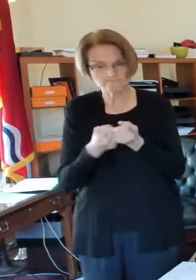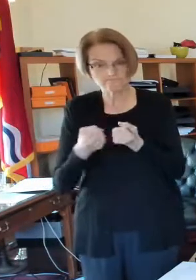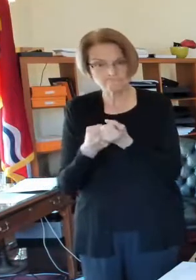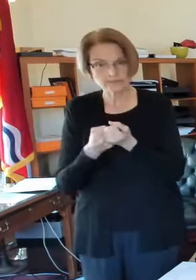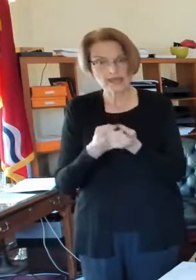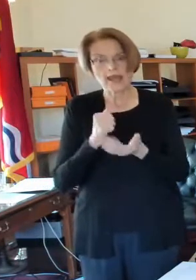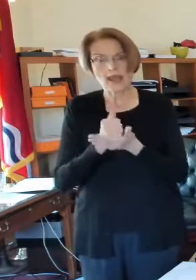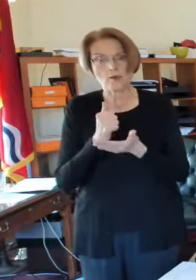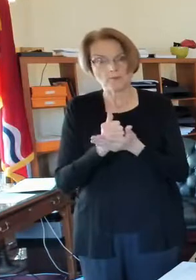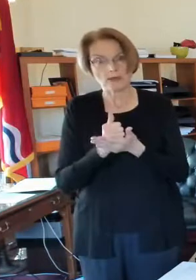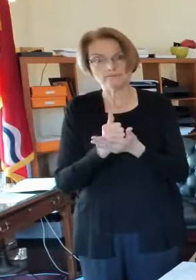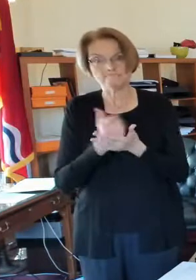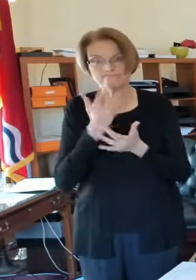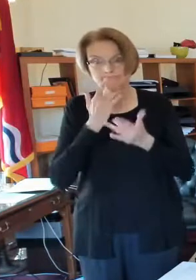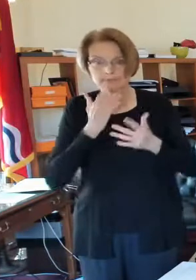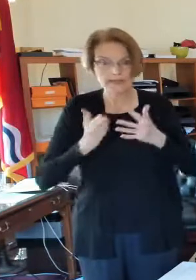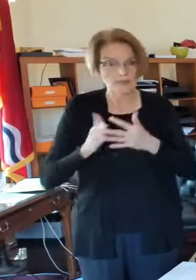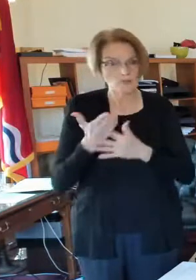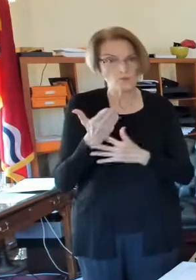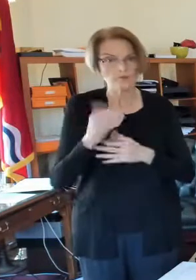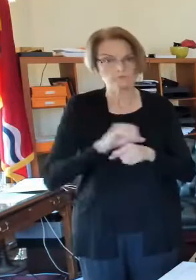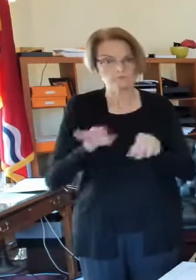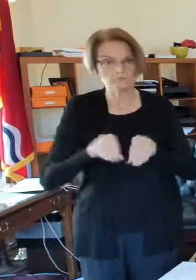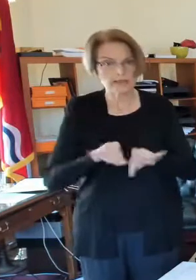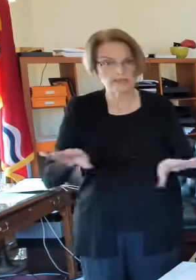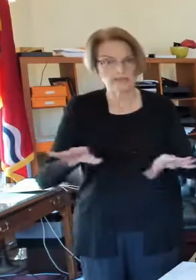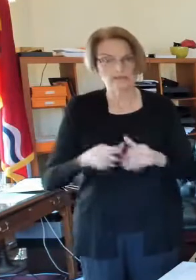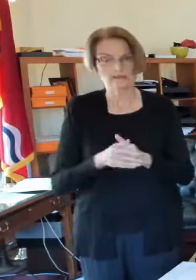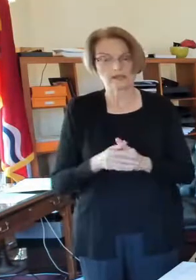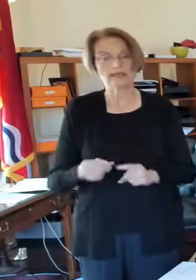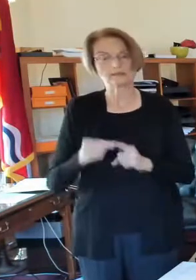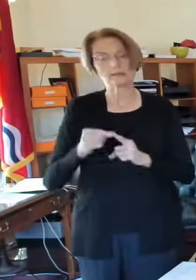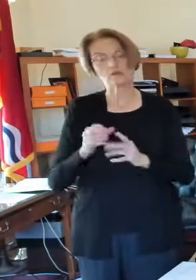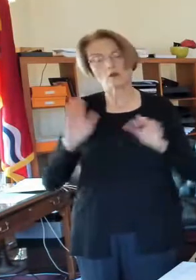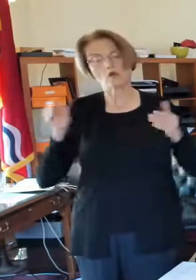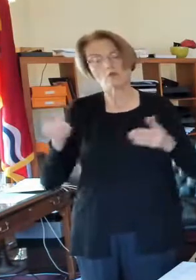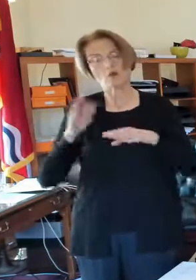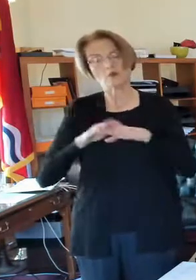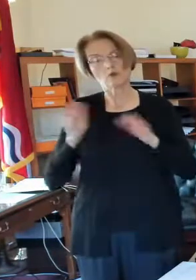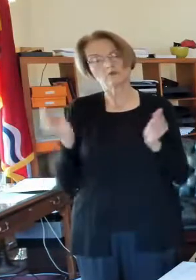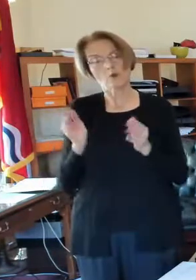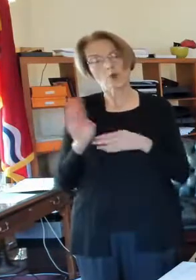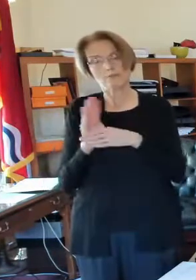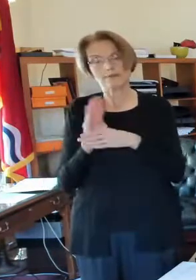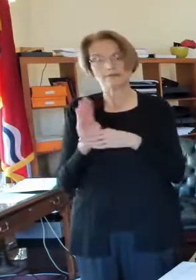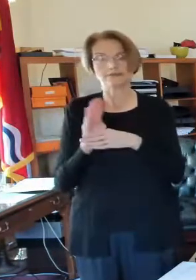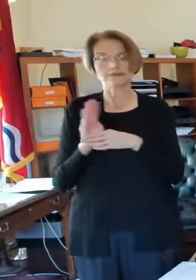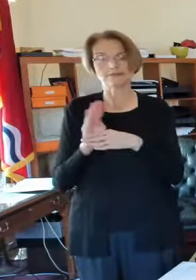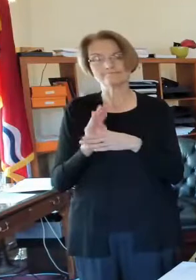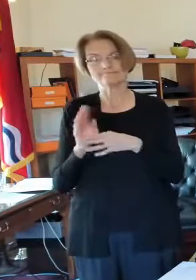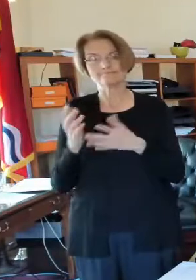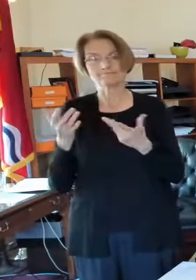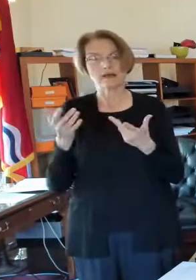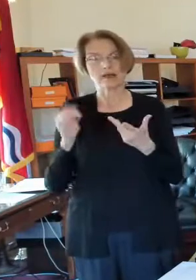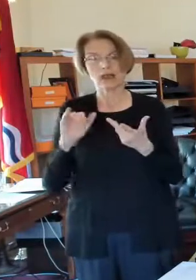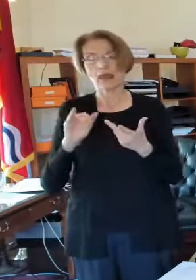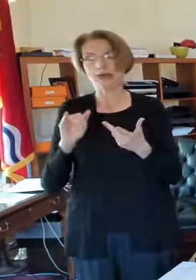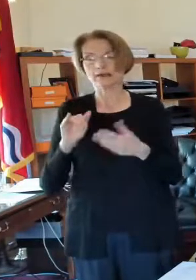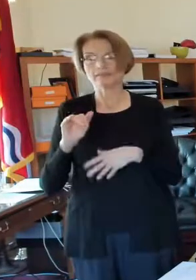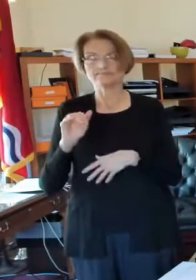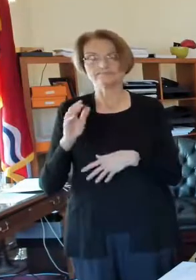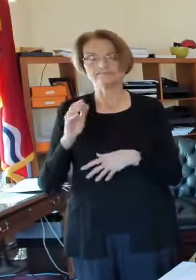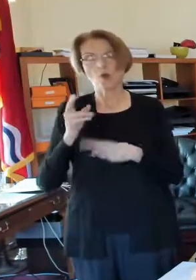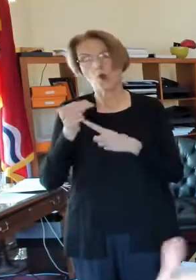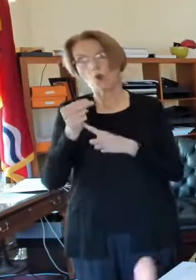out through this pandemic and especially with a focus on small businesses that are in the hospitality, you know,